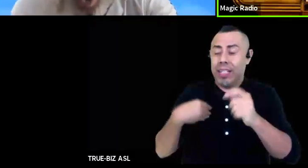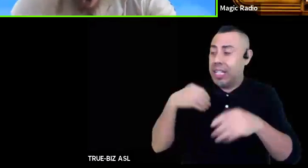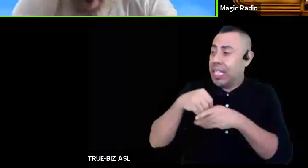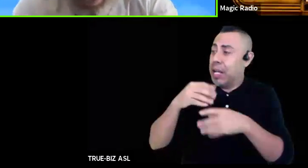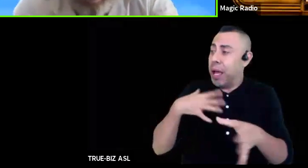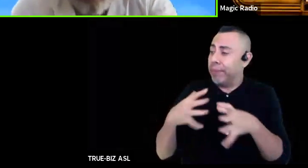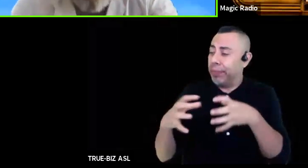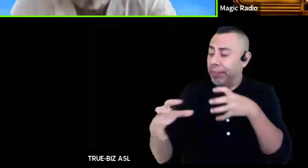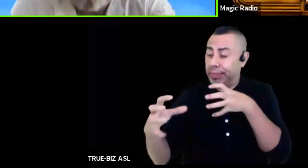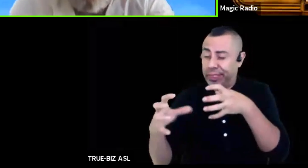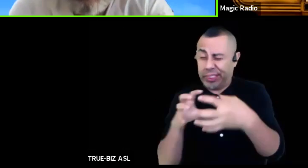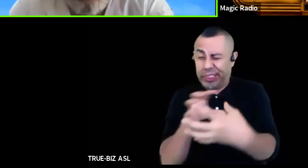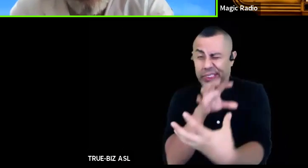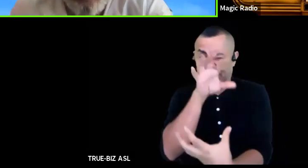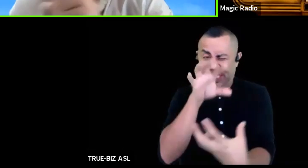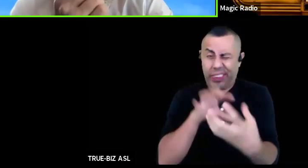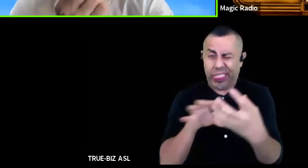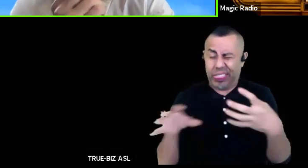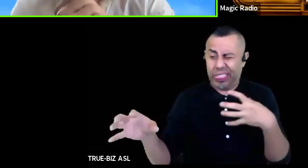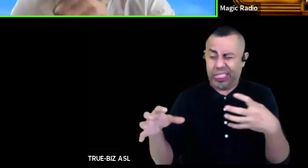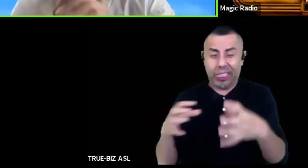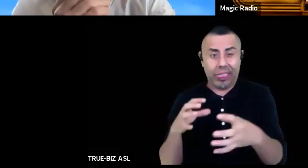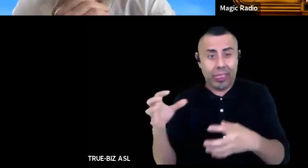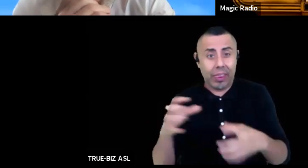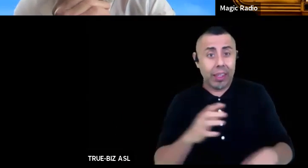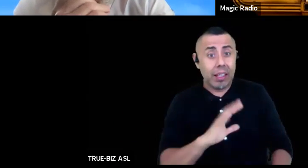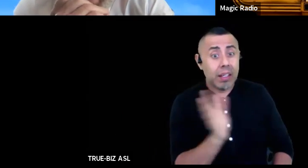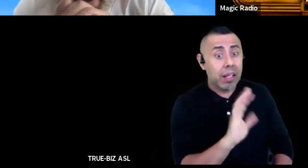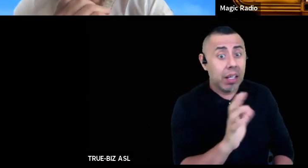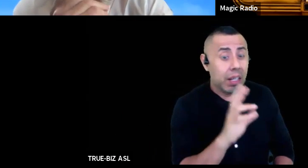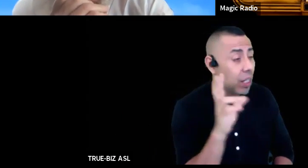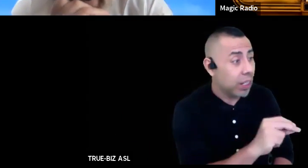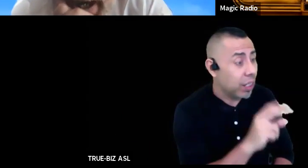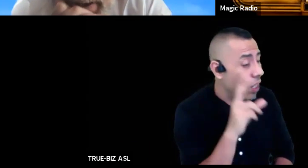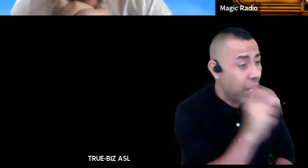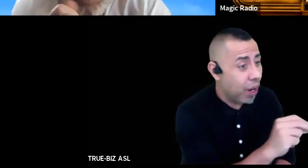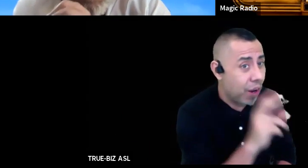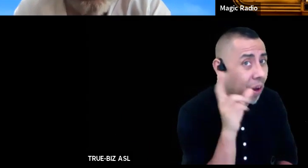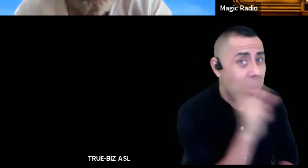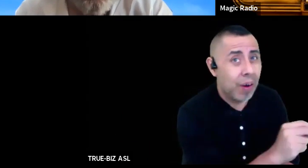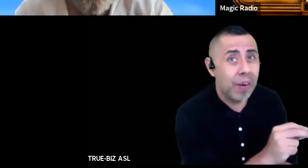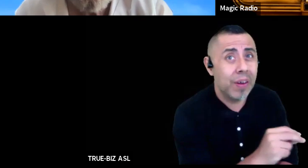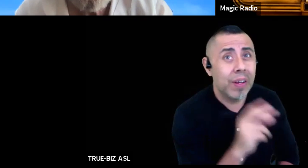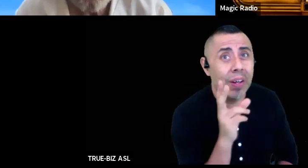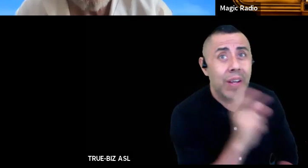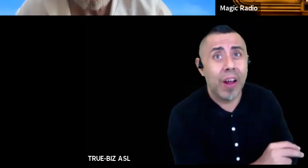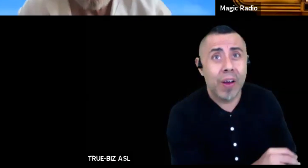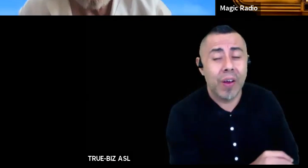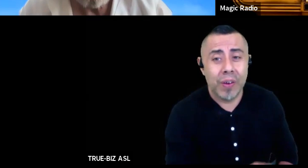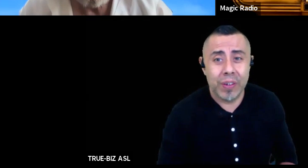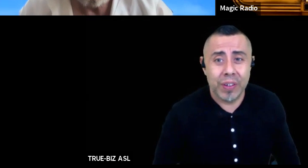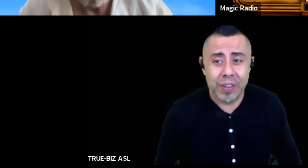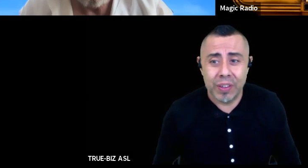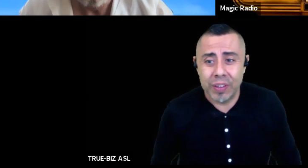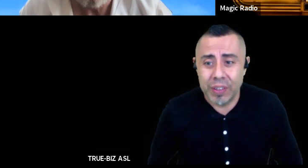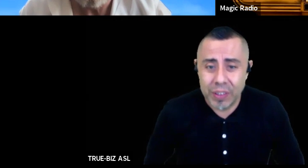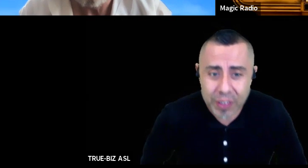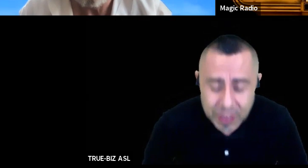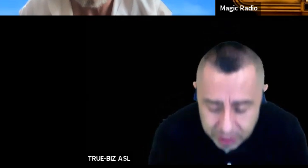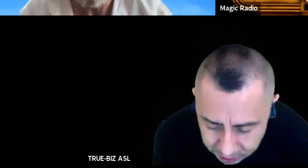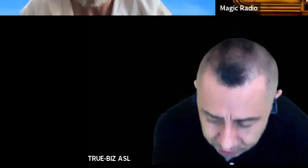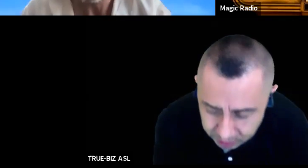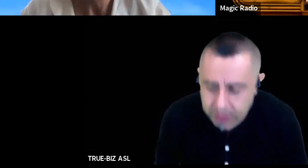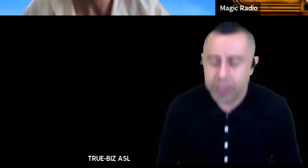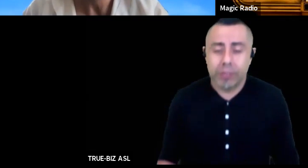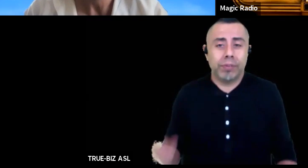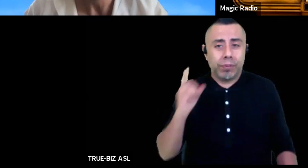no no no no no no he brings his head up